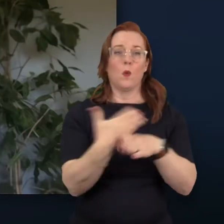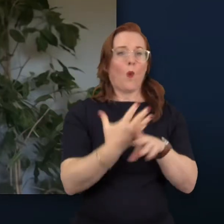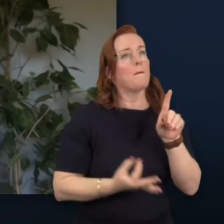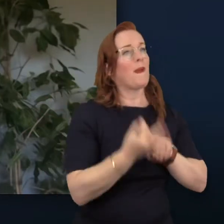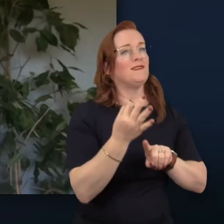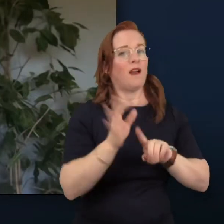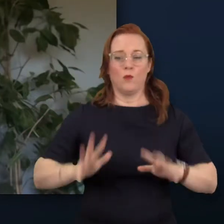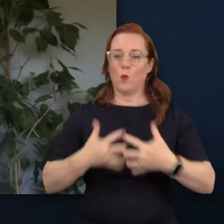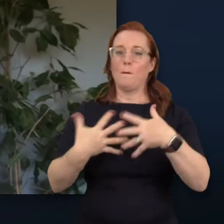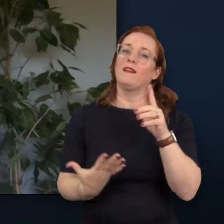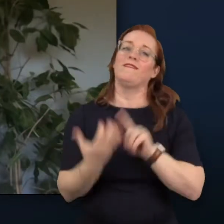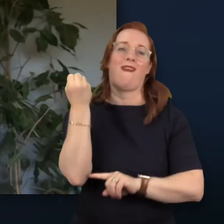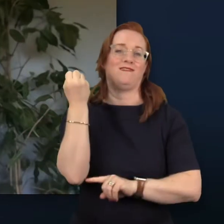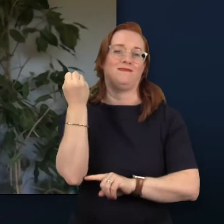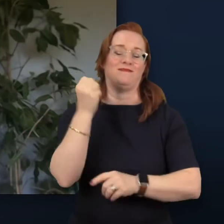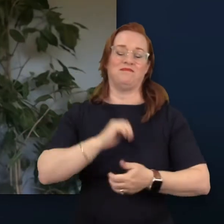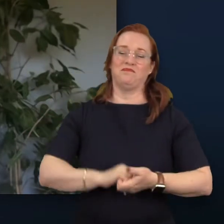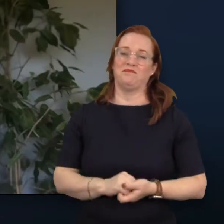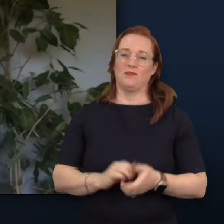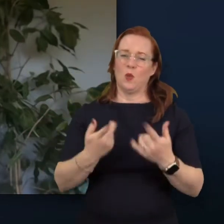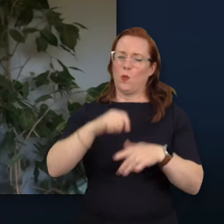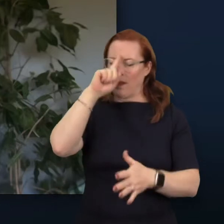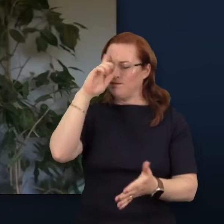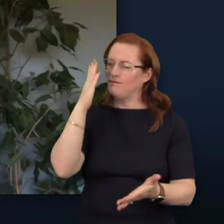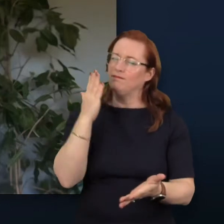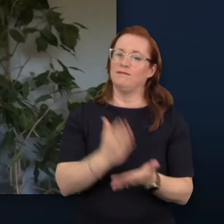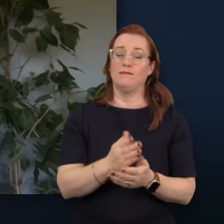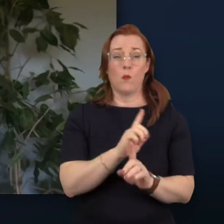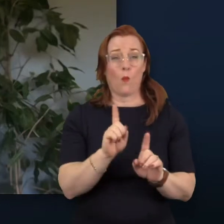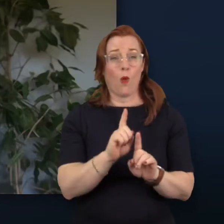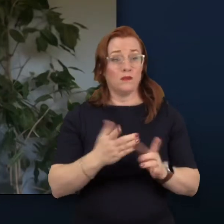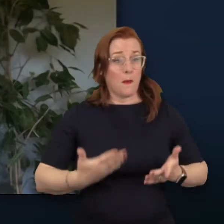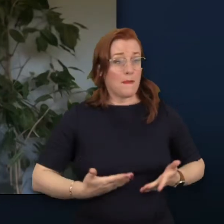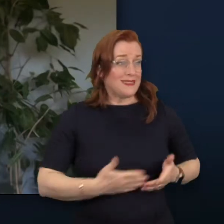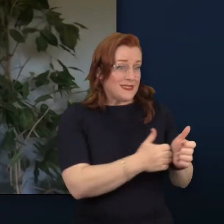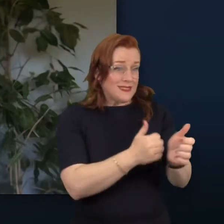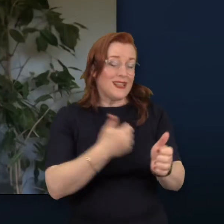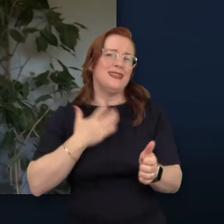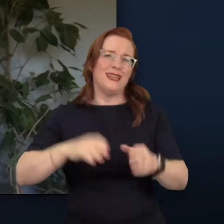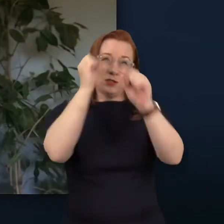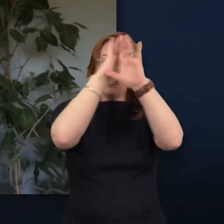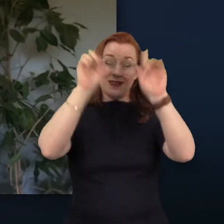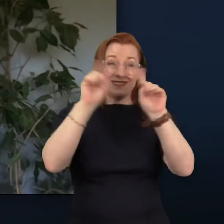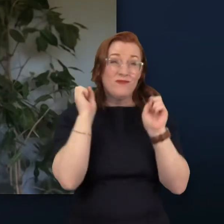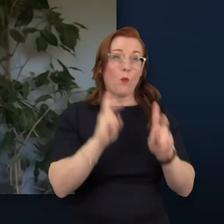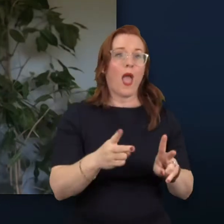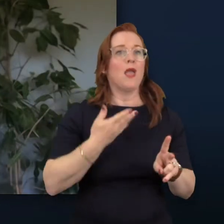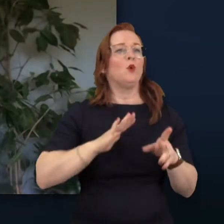gain together. Our conviction is that businesses need to think differently in order to work better.